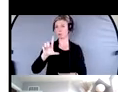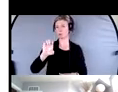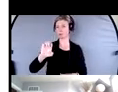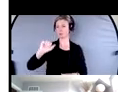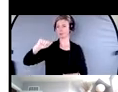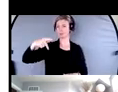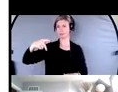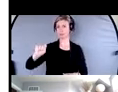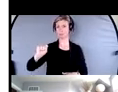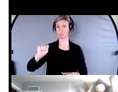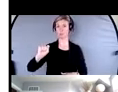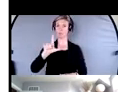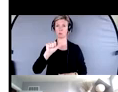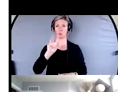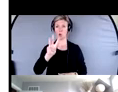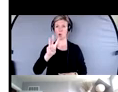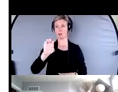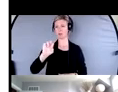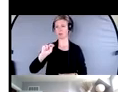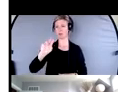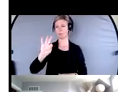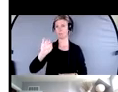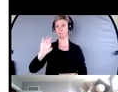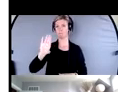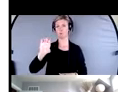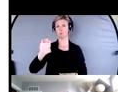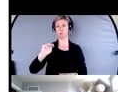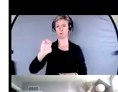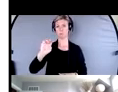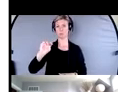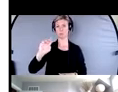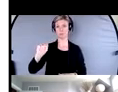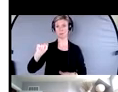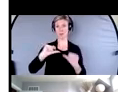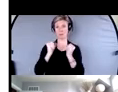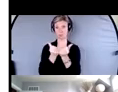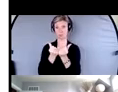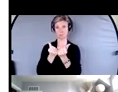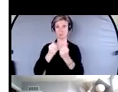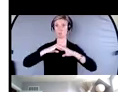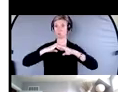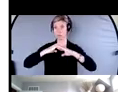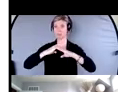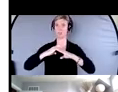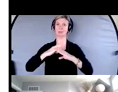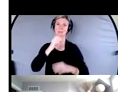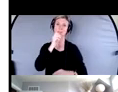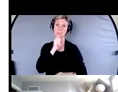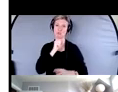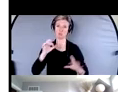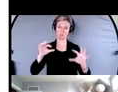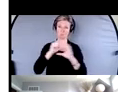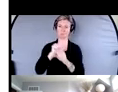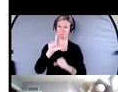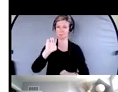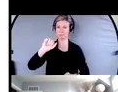Agencies Protecting Seniors. And this is a committee of officers and provincial partners,